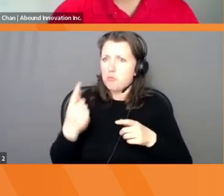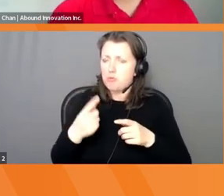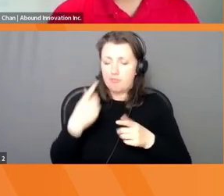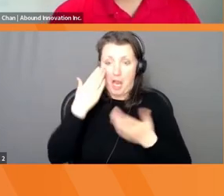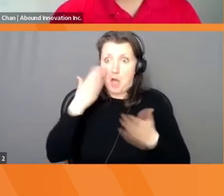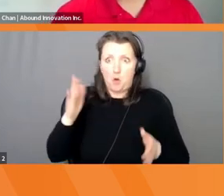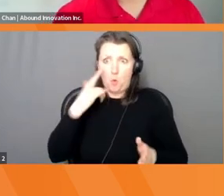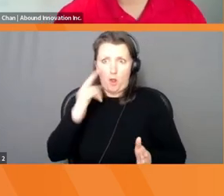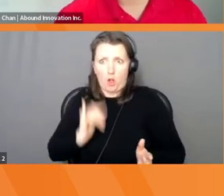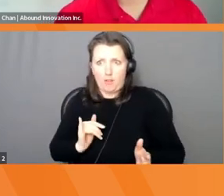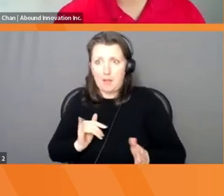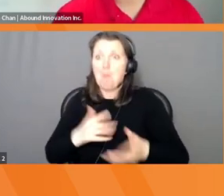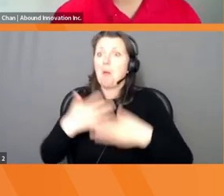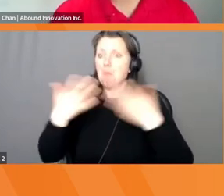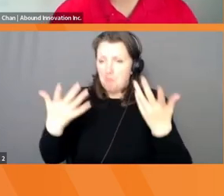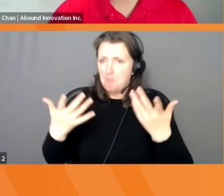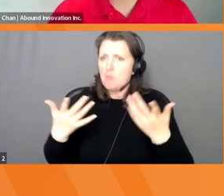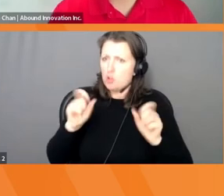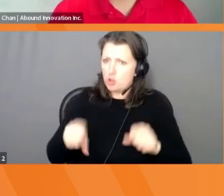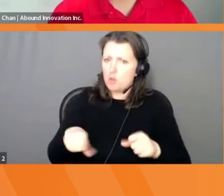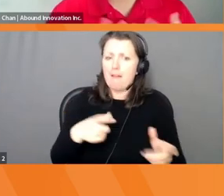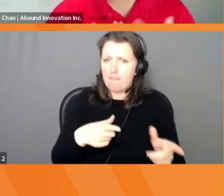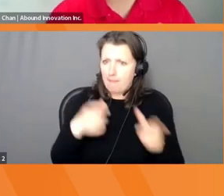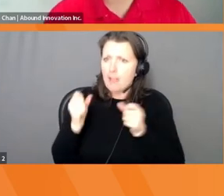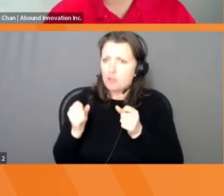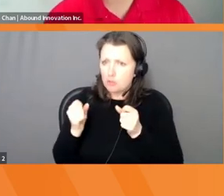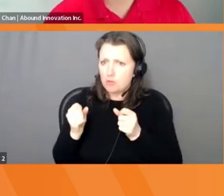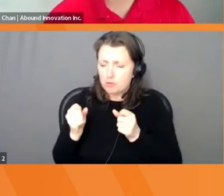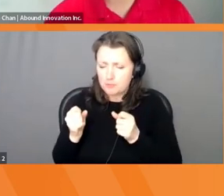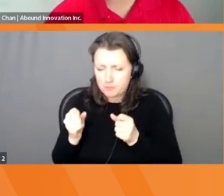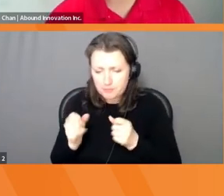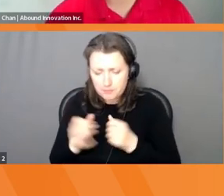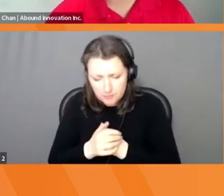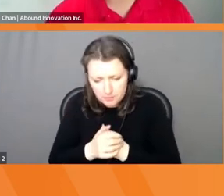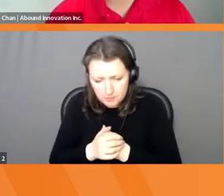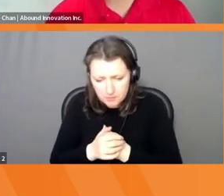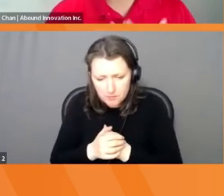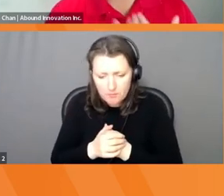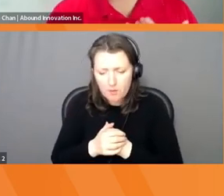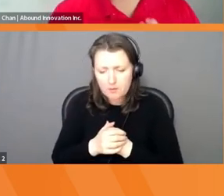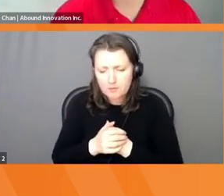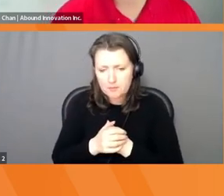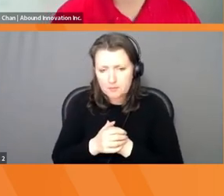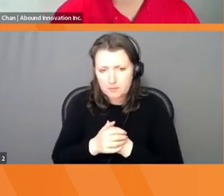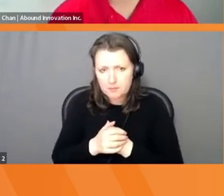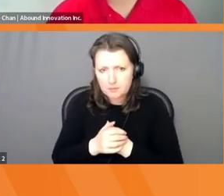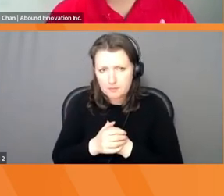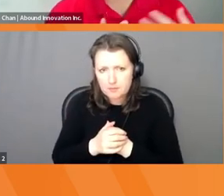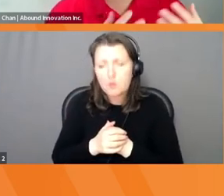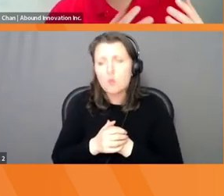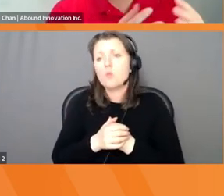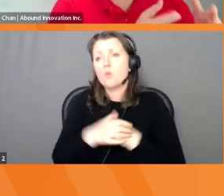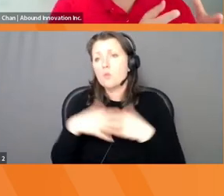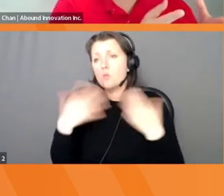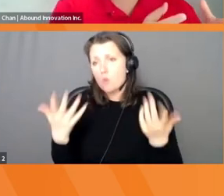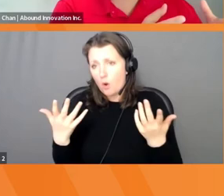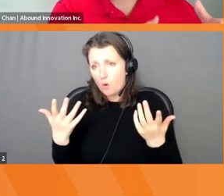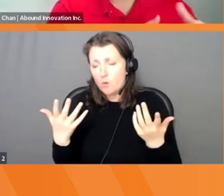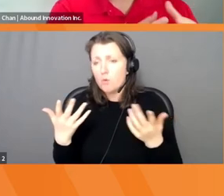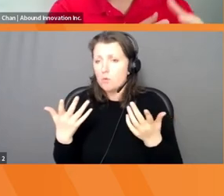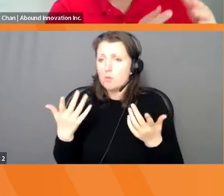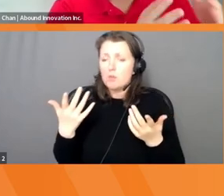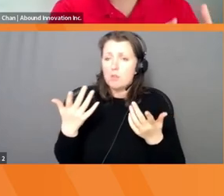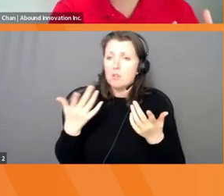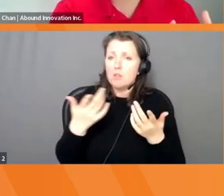is really powerful to also because unfortunately, we as humans don't always say what actually happens. So if you were to ask a customer